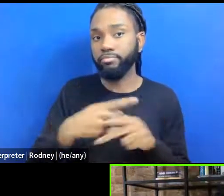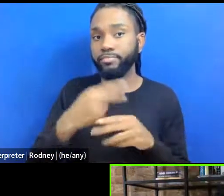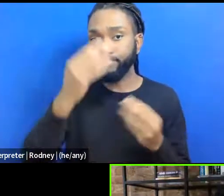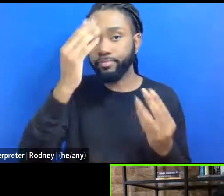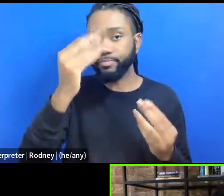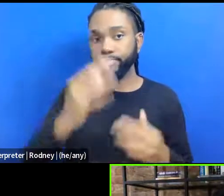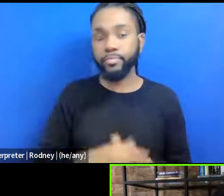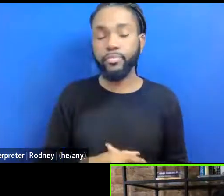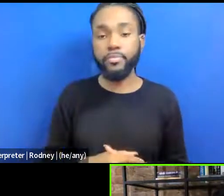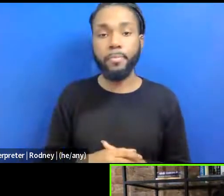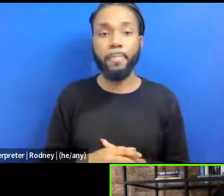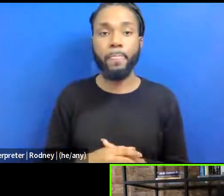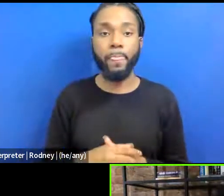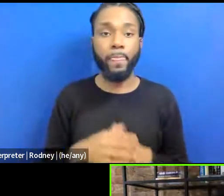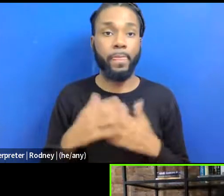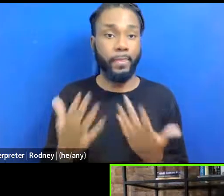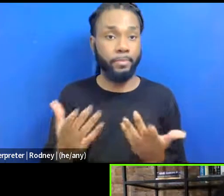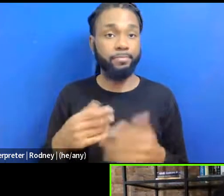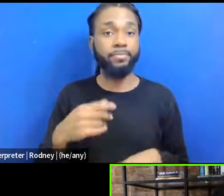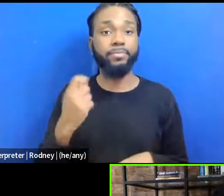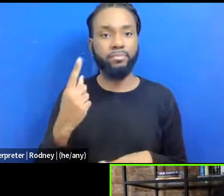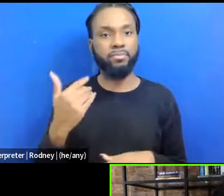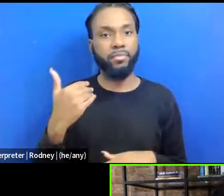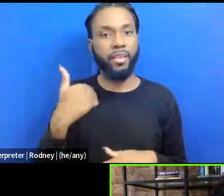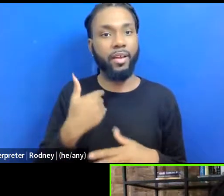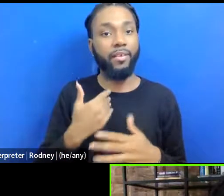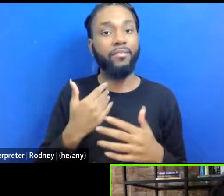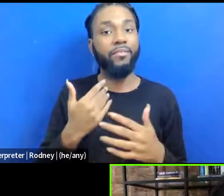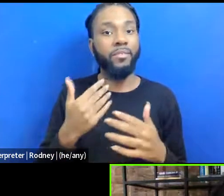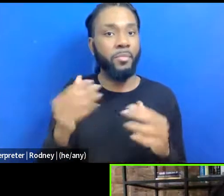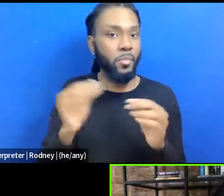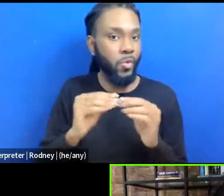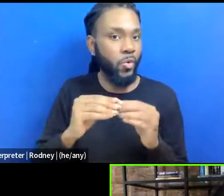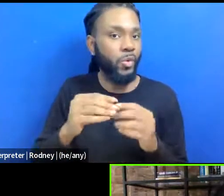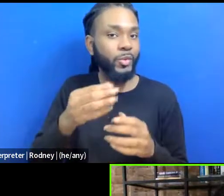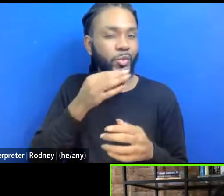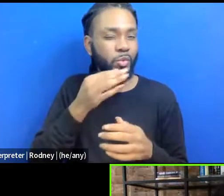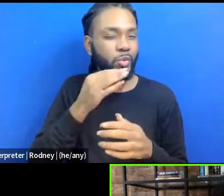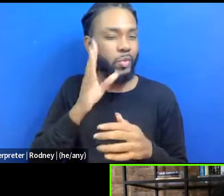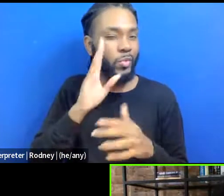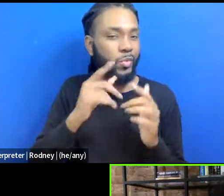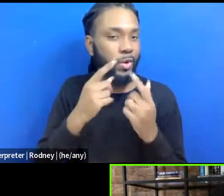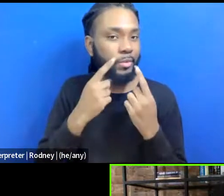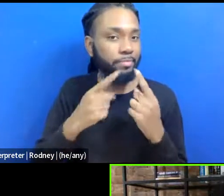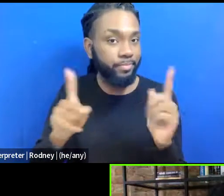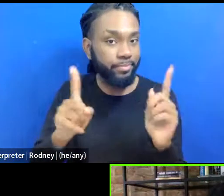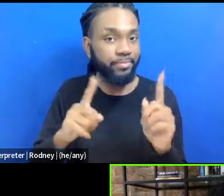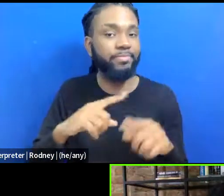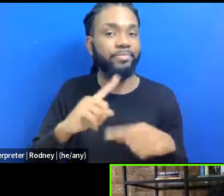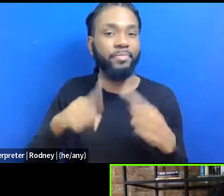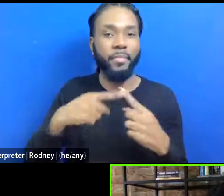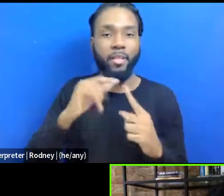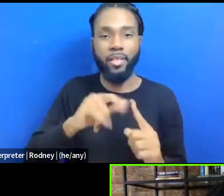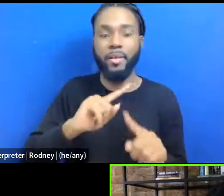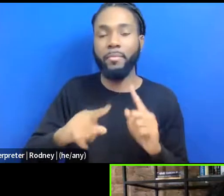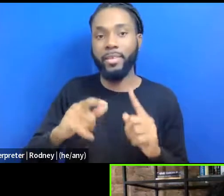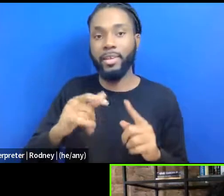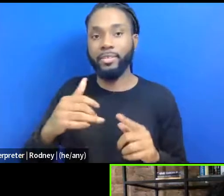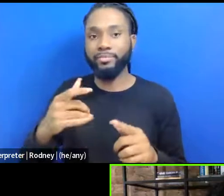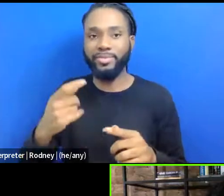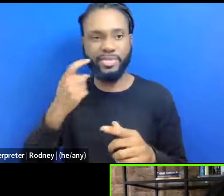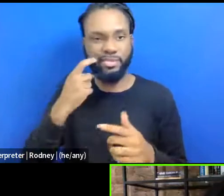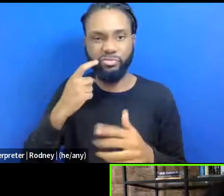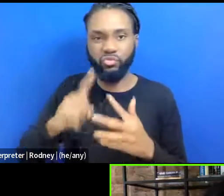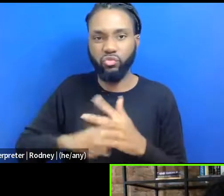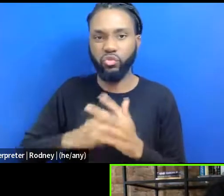so there's, there's more soon on that front, but this is a new role for me, but